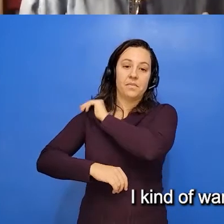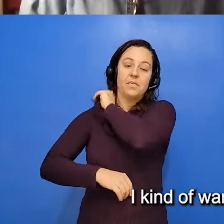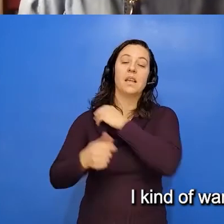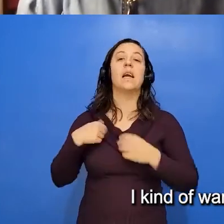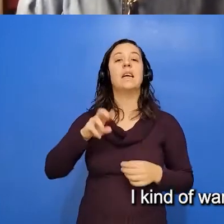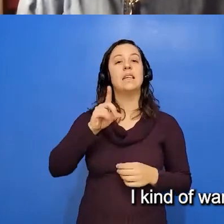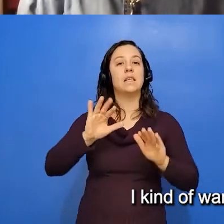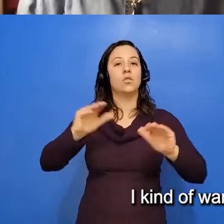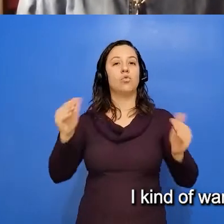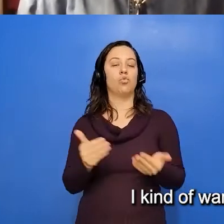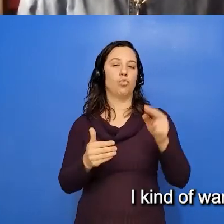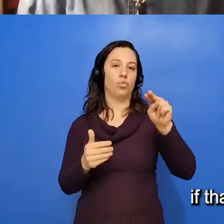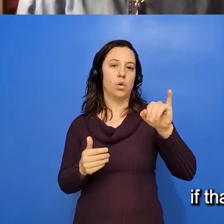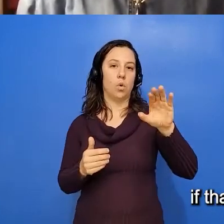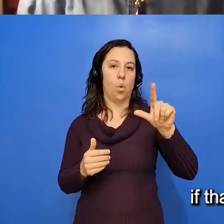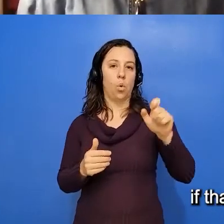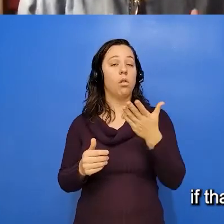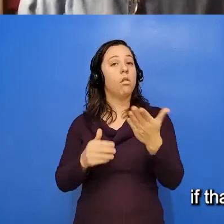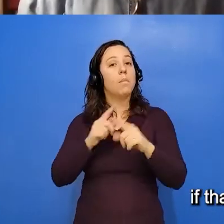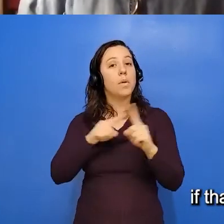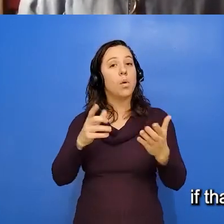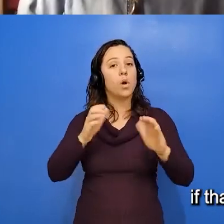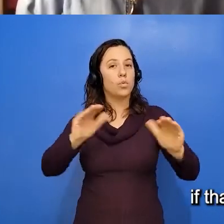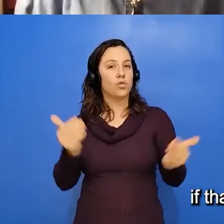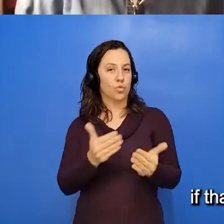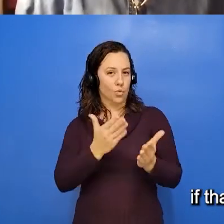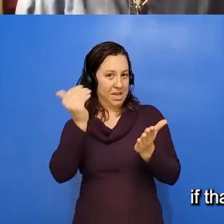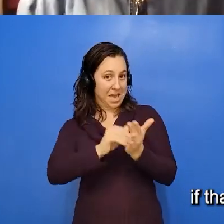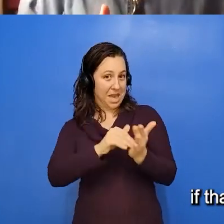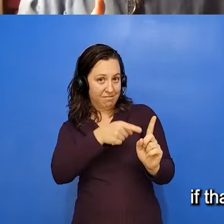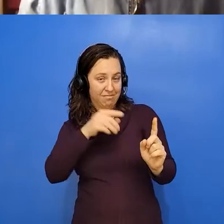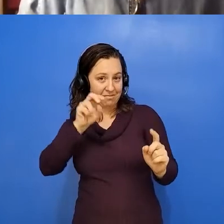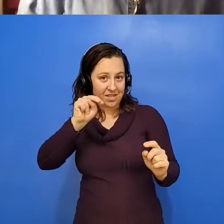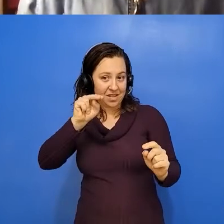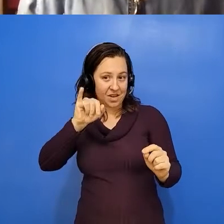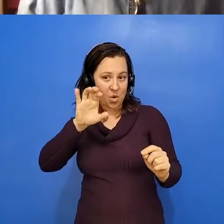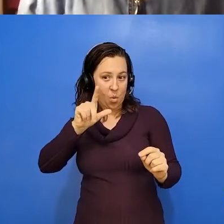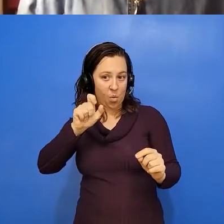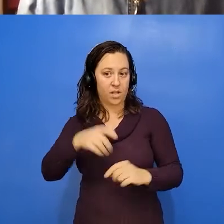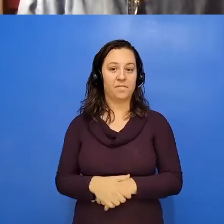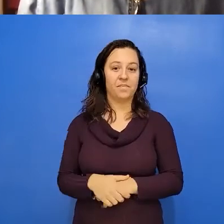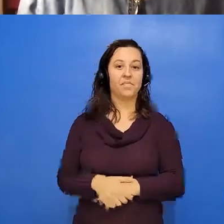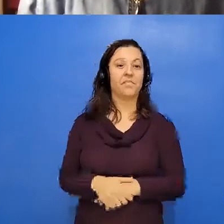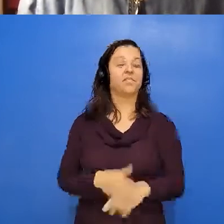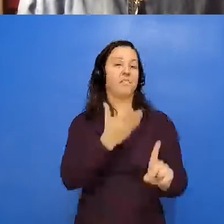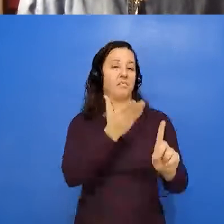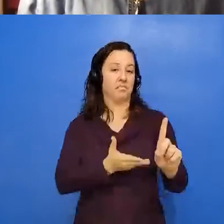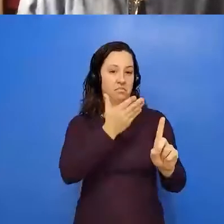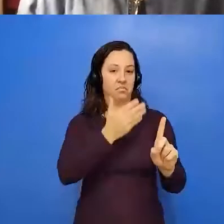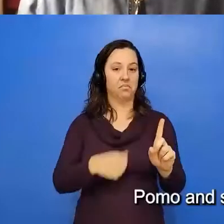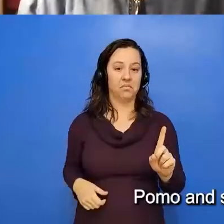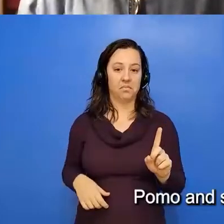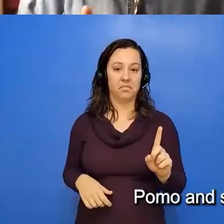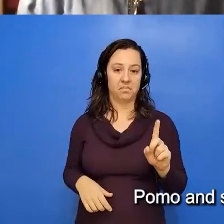I kind of wanted to introduce Nicole again, if that's okay. So just Nicole, Nicole Lim